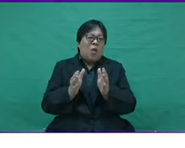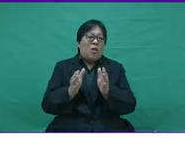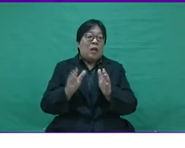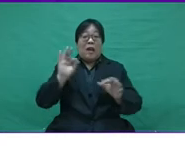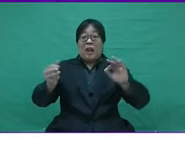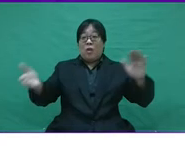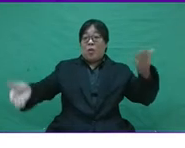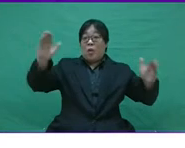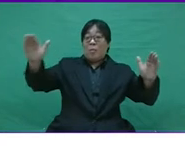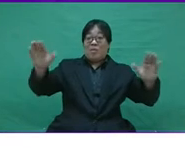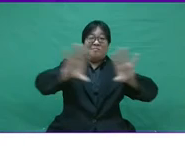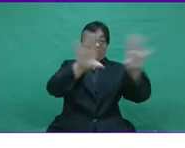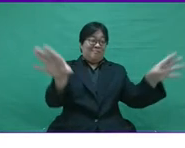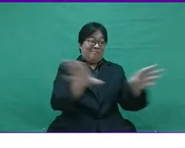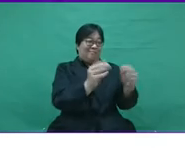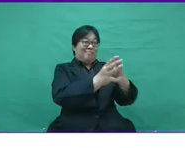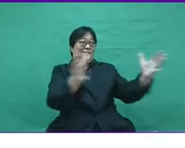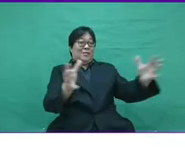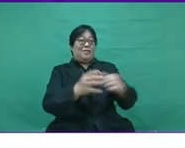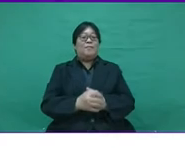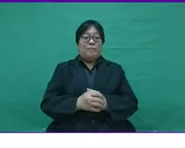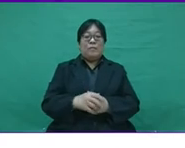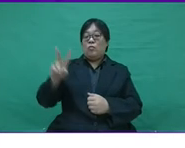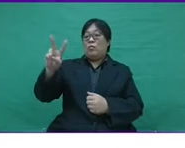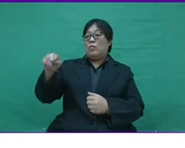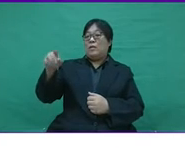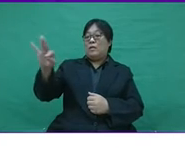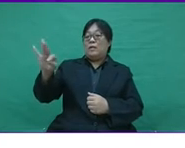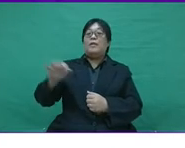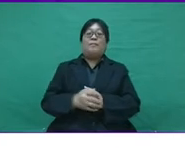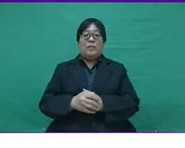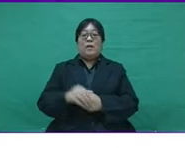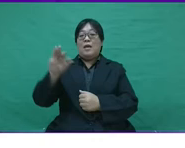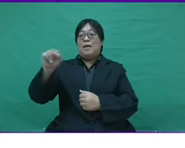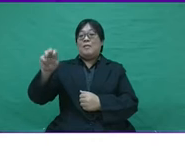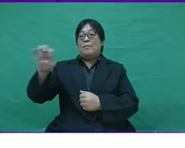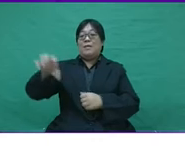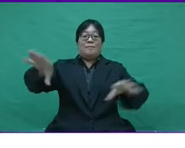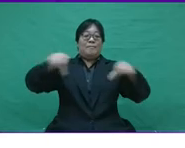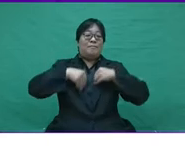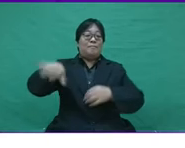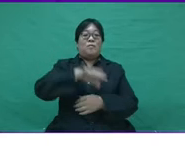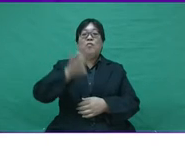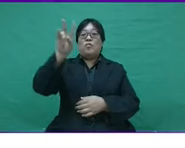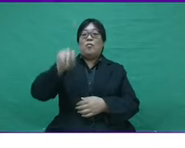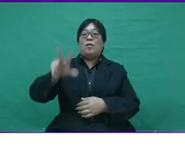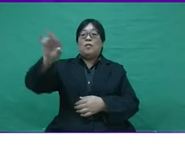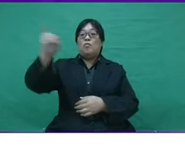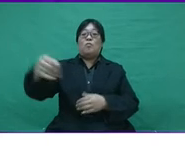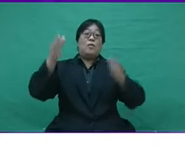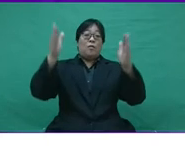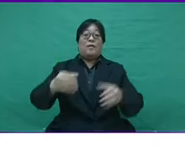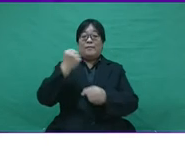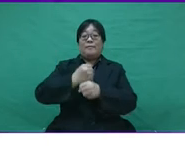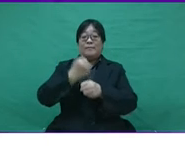So we are not really small by the comparison. In 2019, SME employed